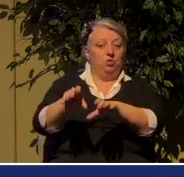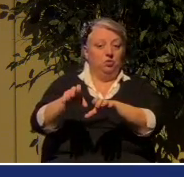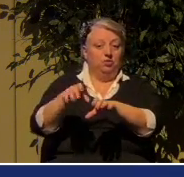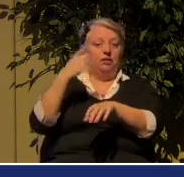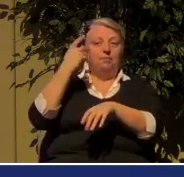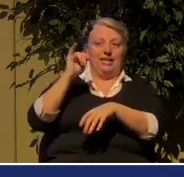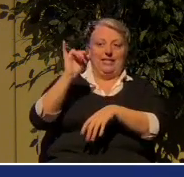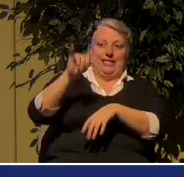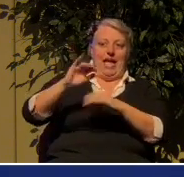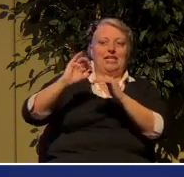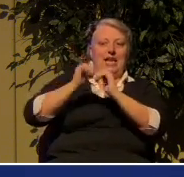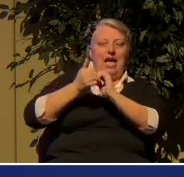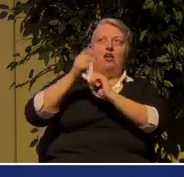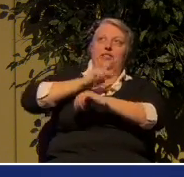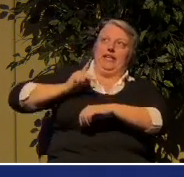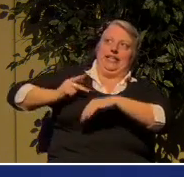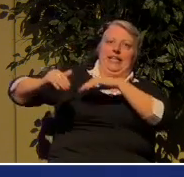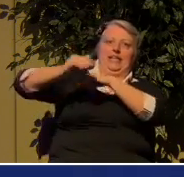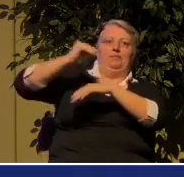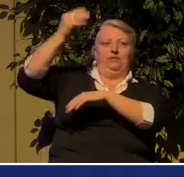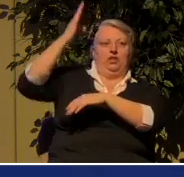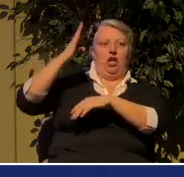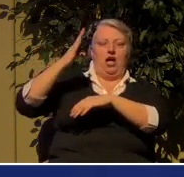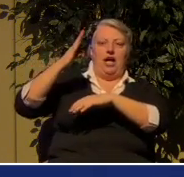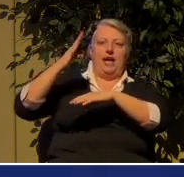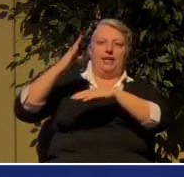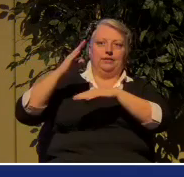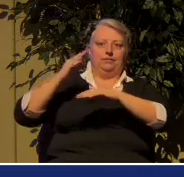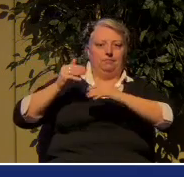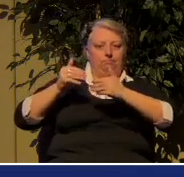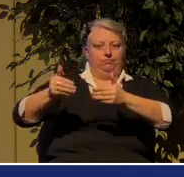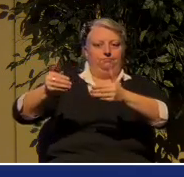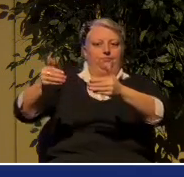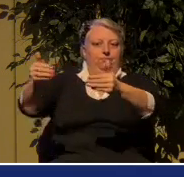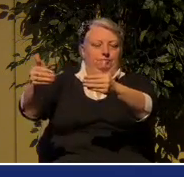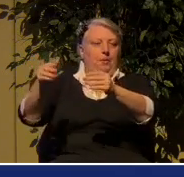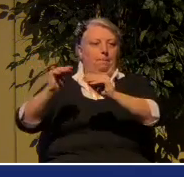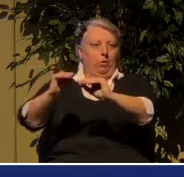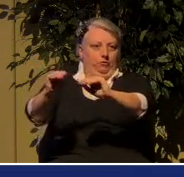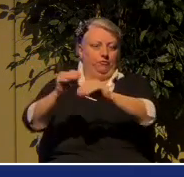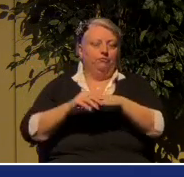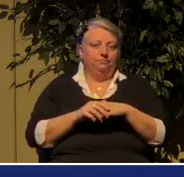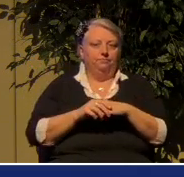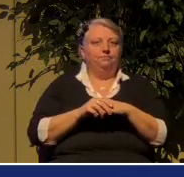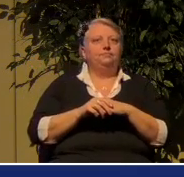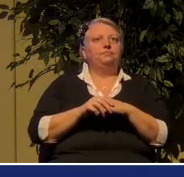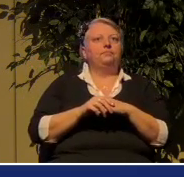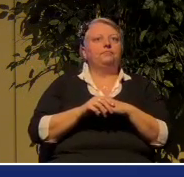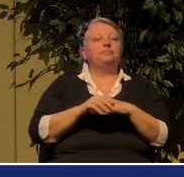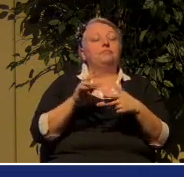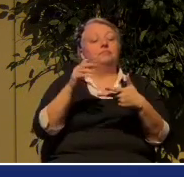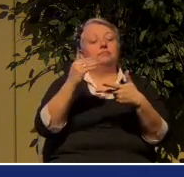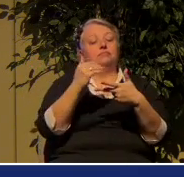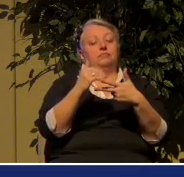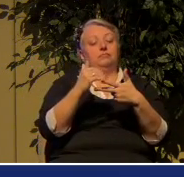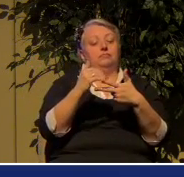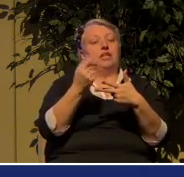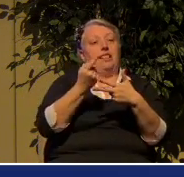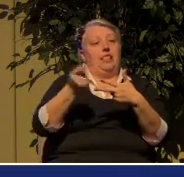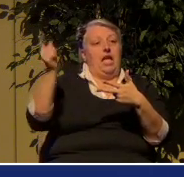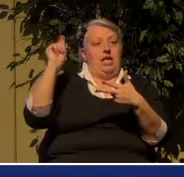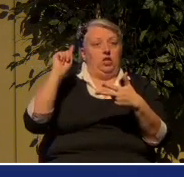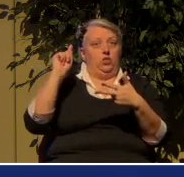is advanced and God's people are built up. Secondly, we saw last week we must trust